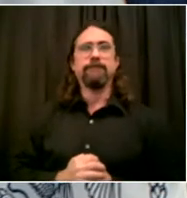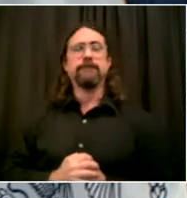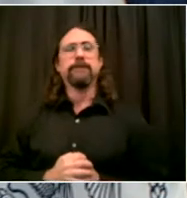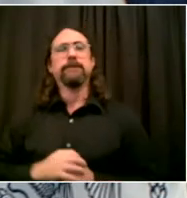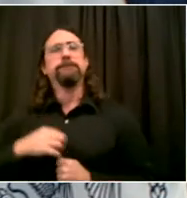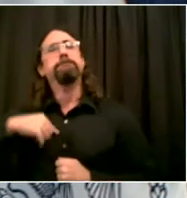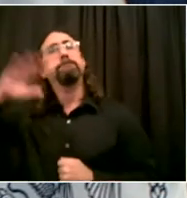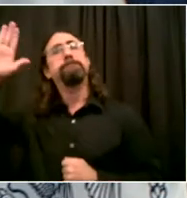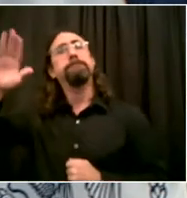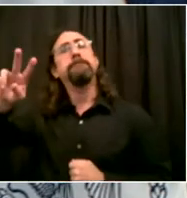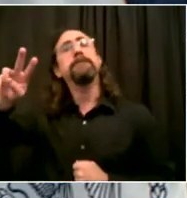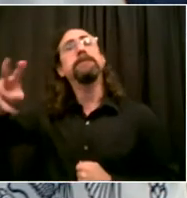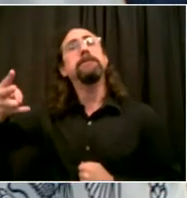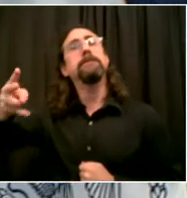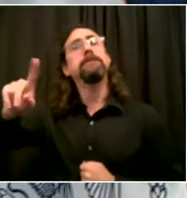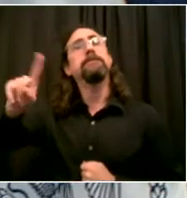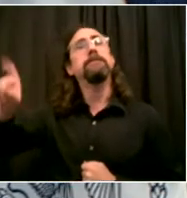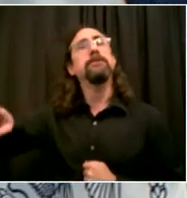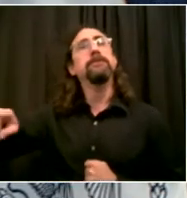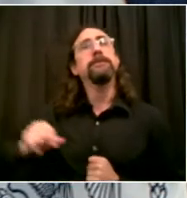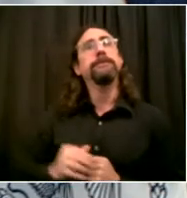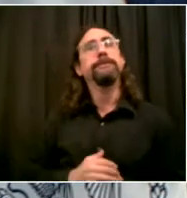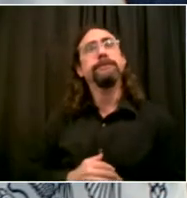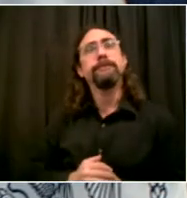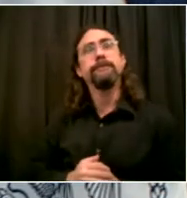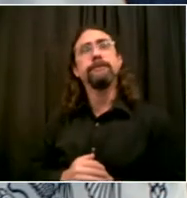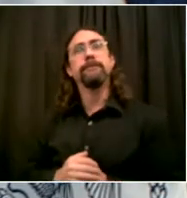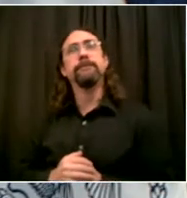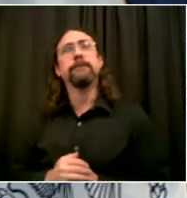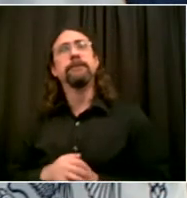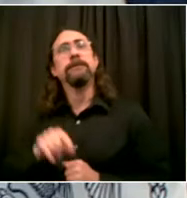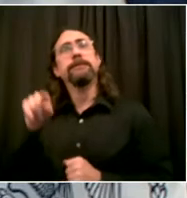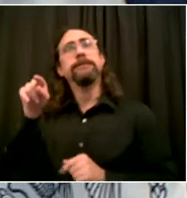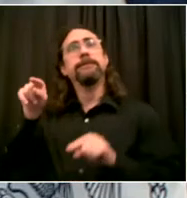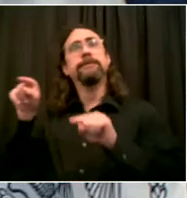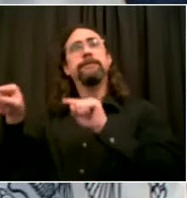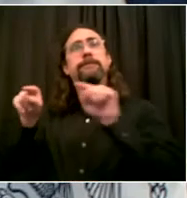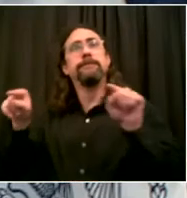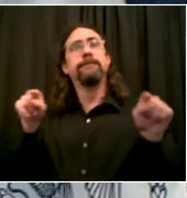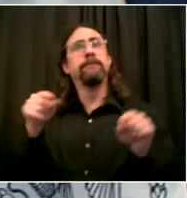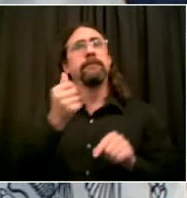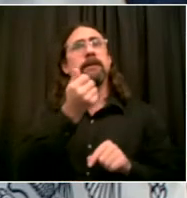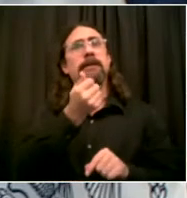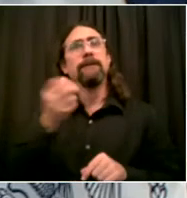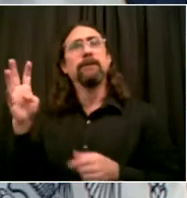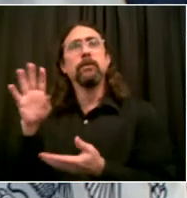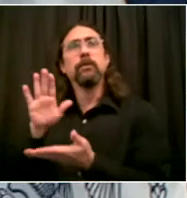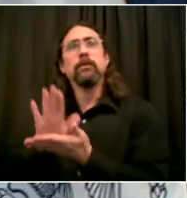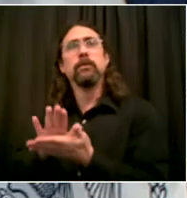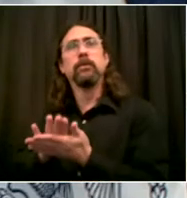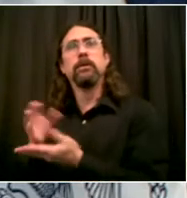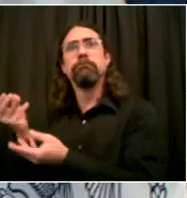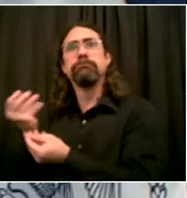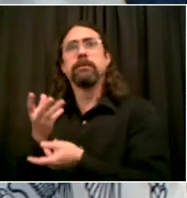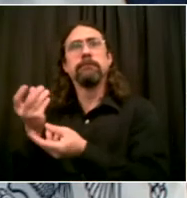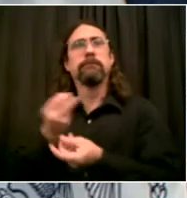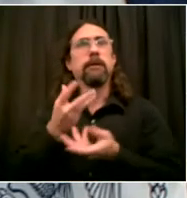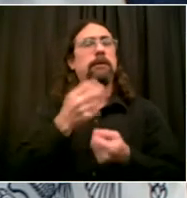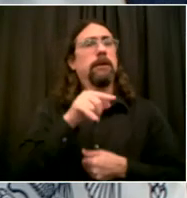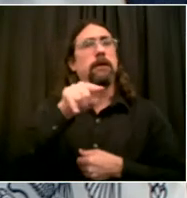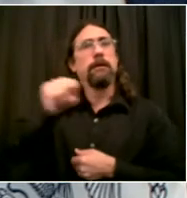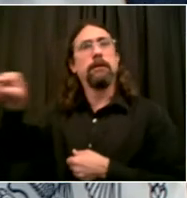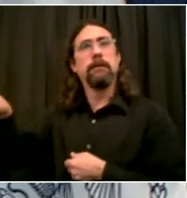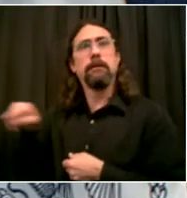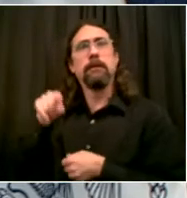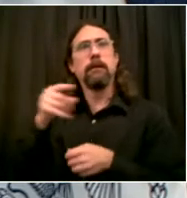administrative work. There was an incident of a store that posted video of an inspector giving them a